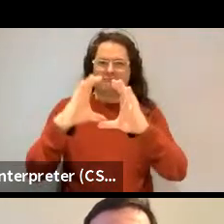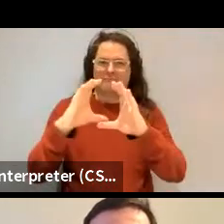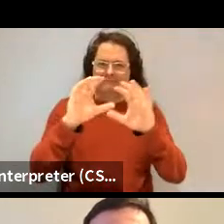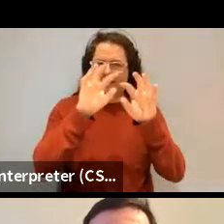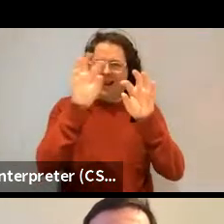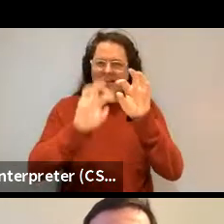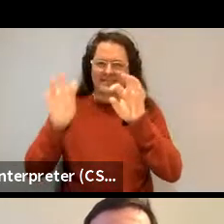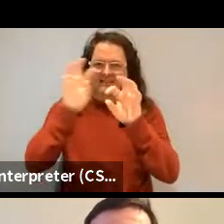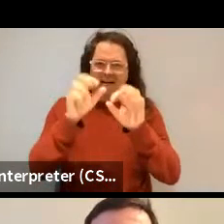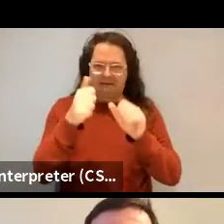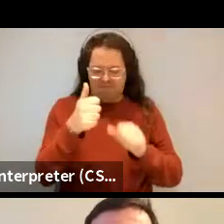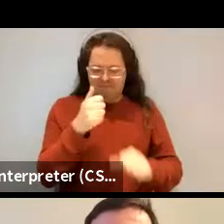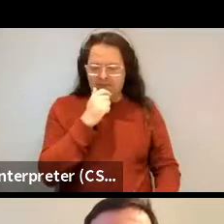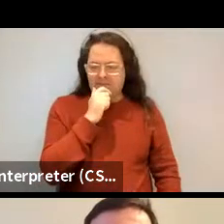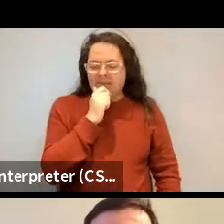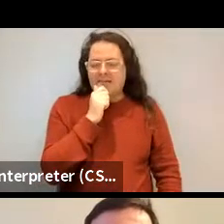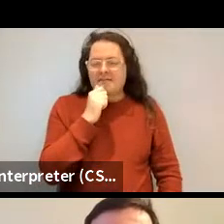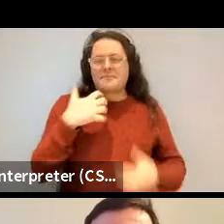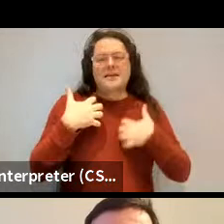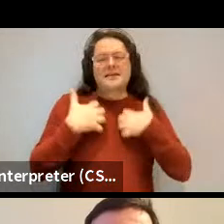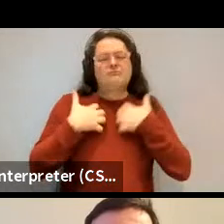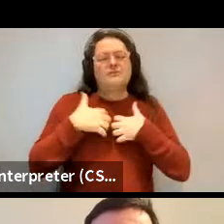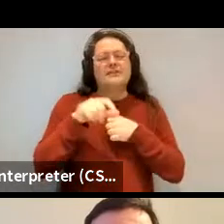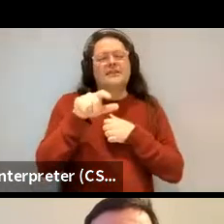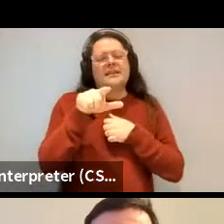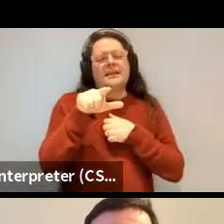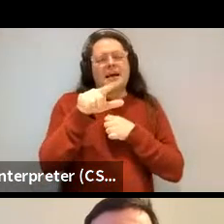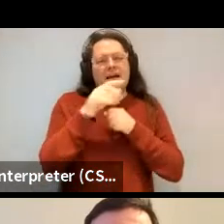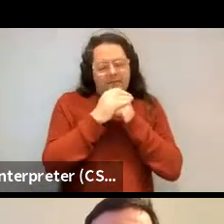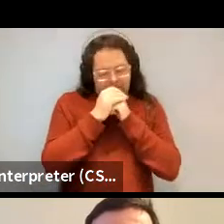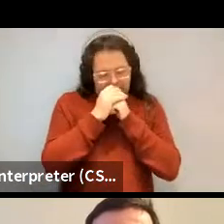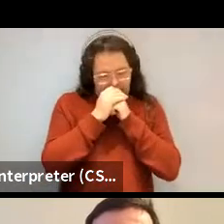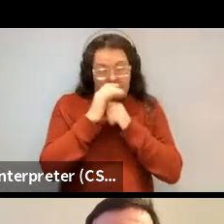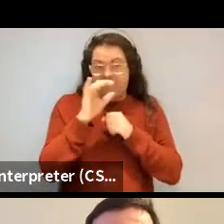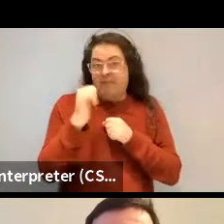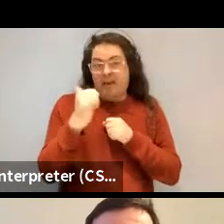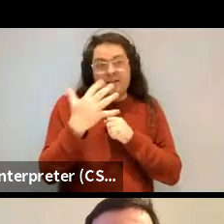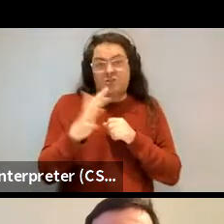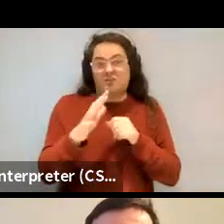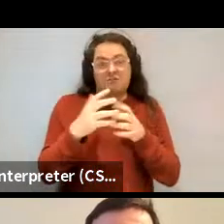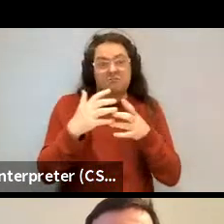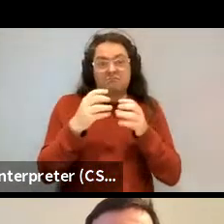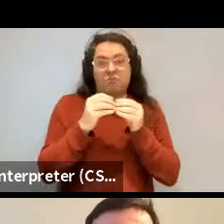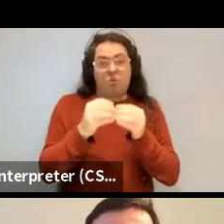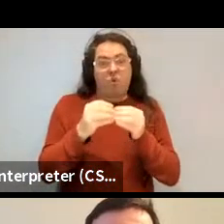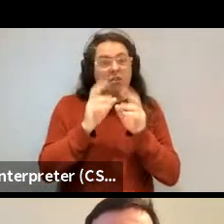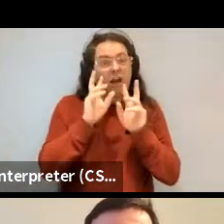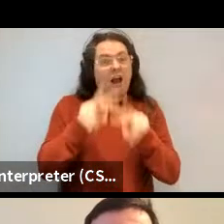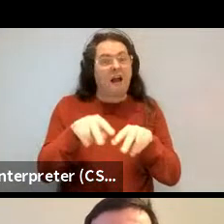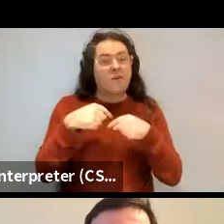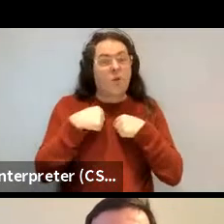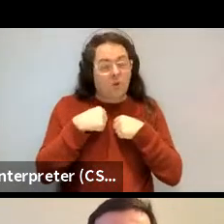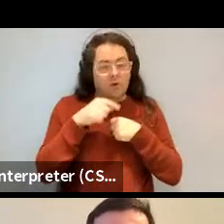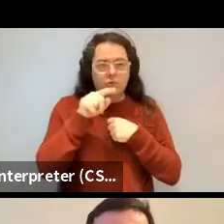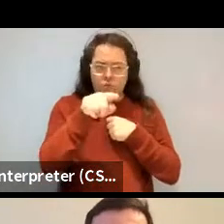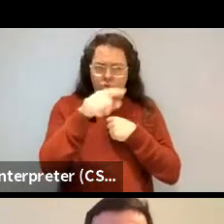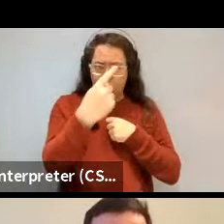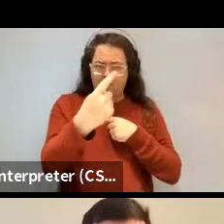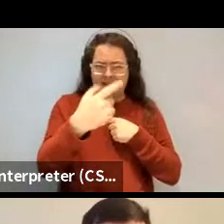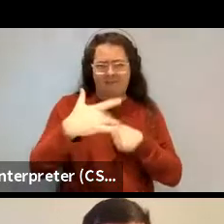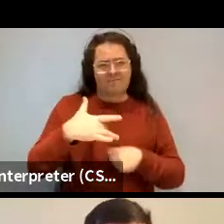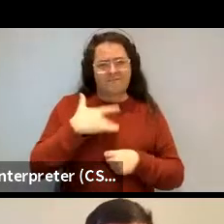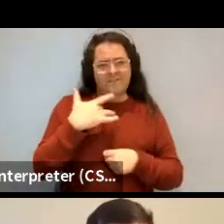do you see differences? I mean, maybe this is just something to look at, but do you, do you imagine that you would see differences